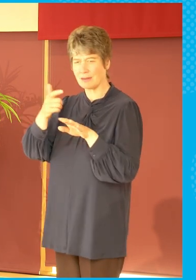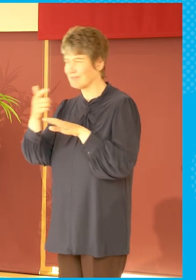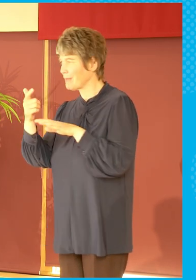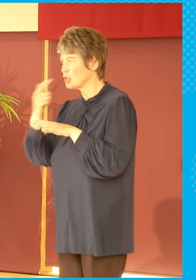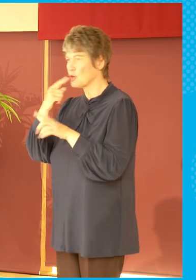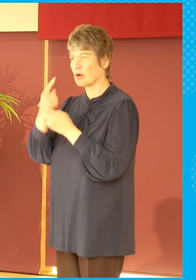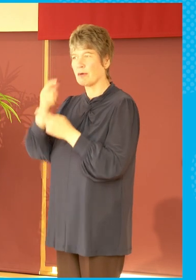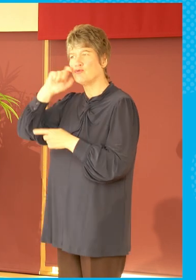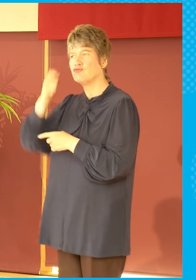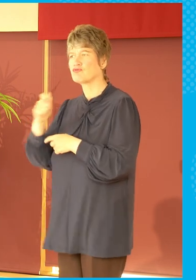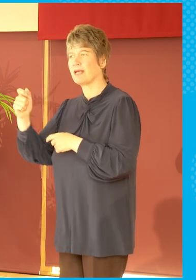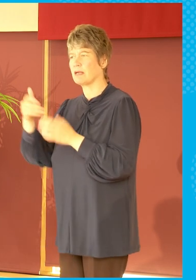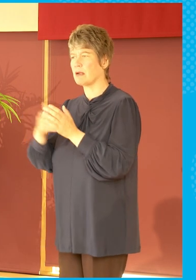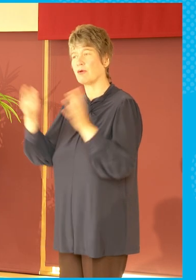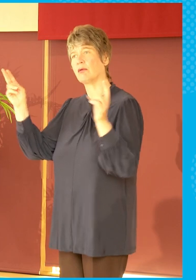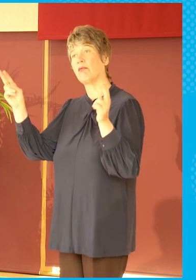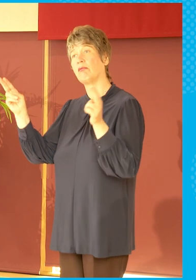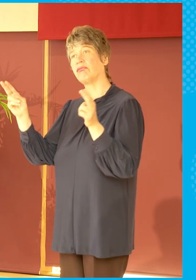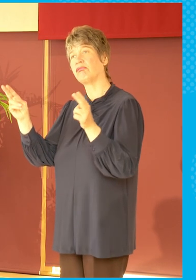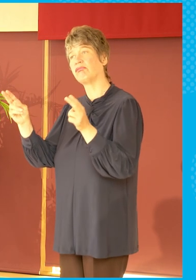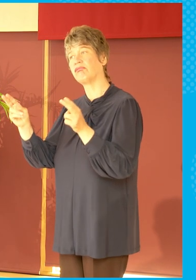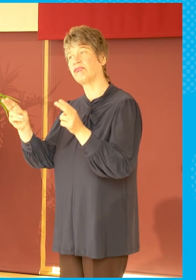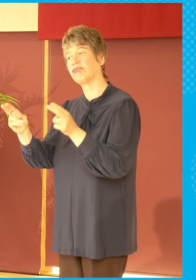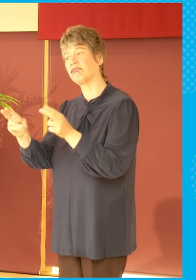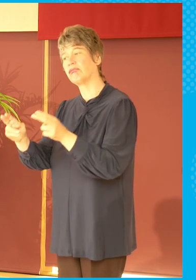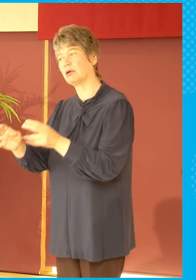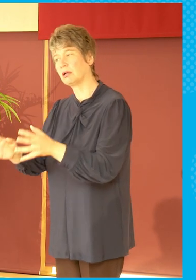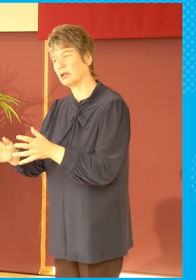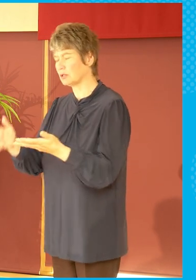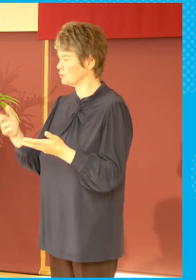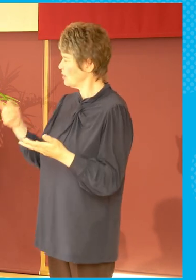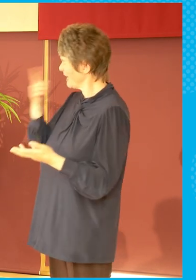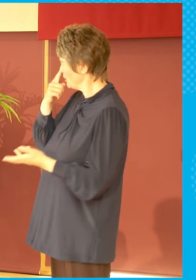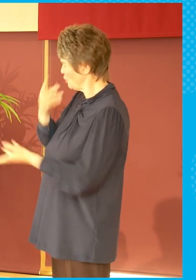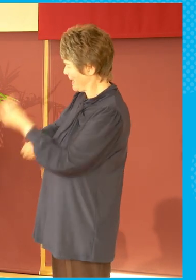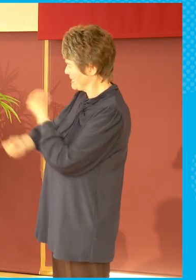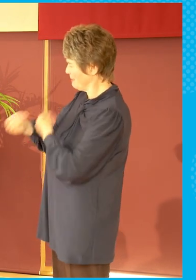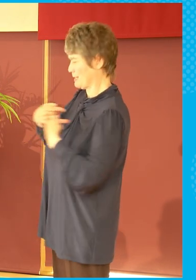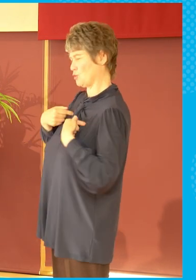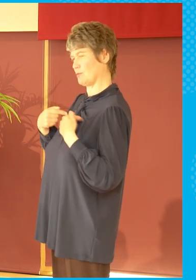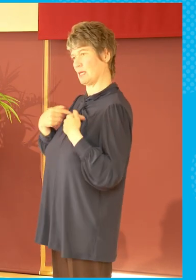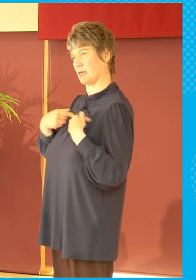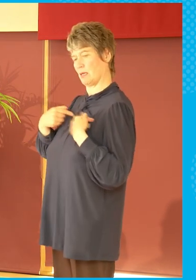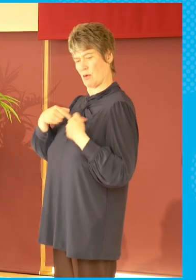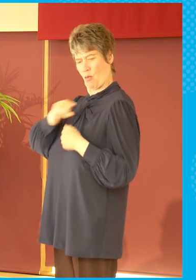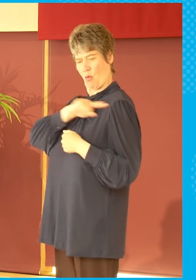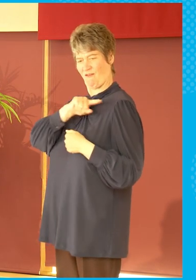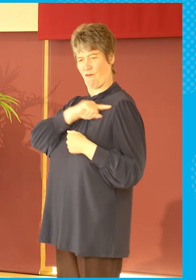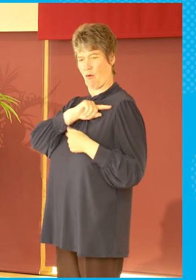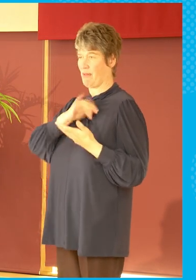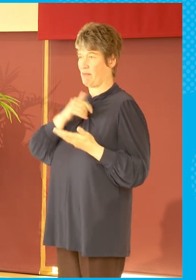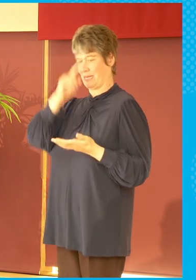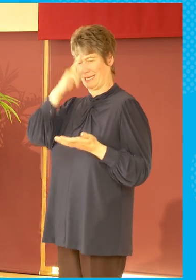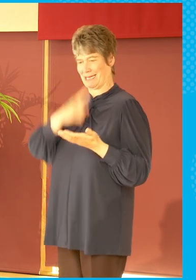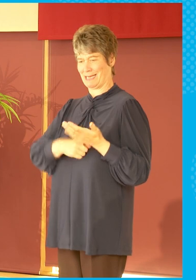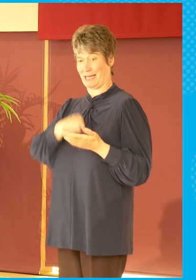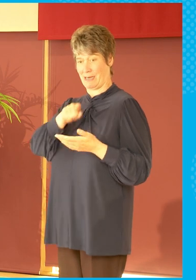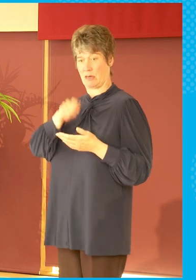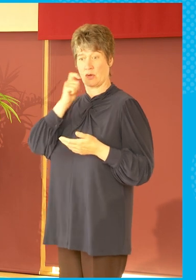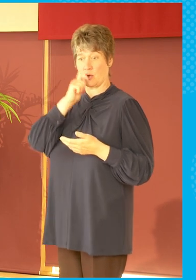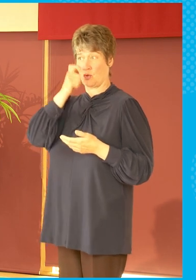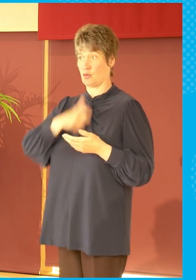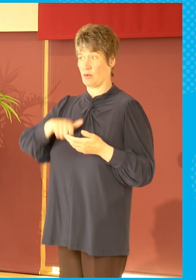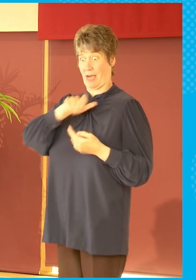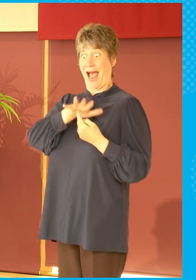think changes that takes something off the news agenda in terms of these big items as they happen?